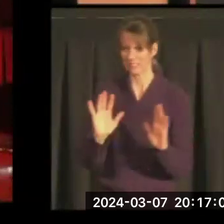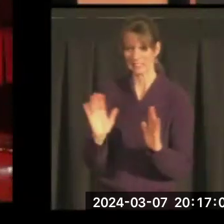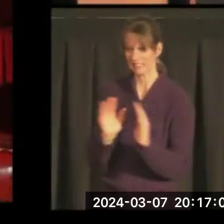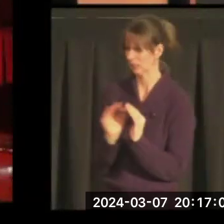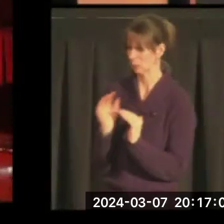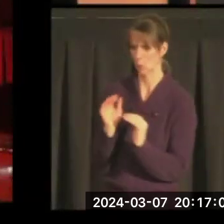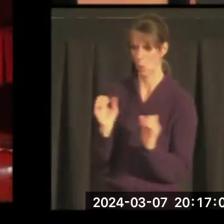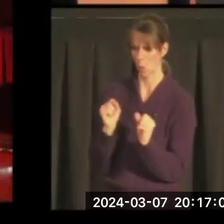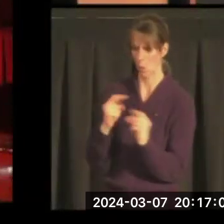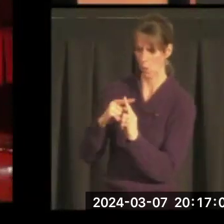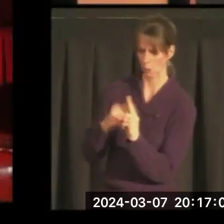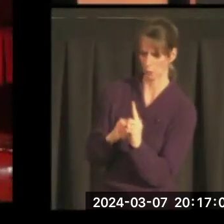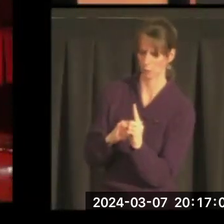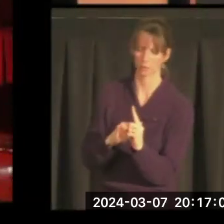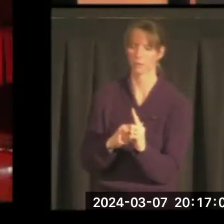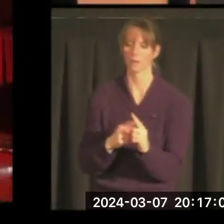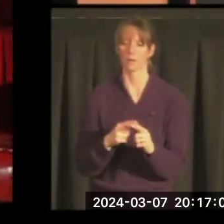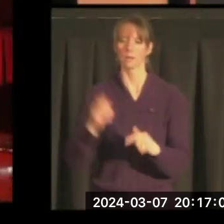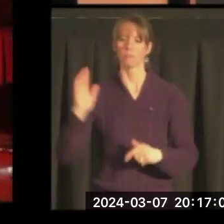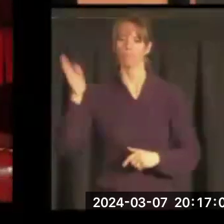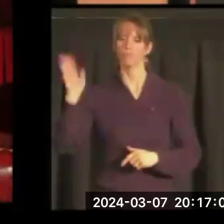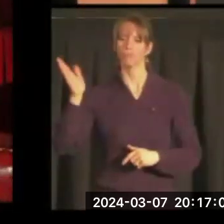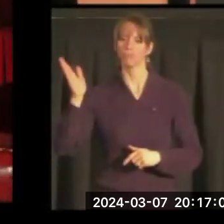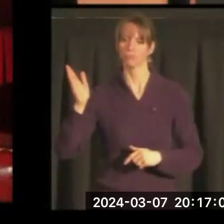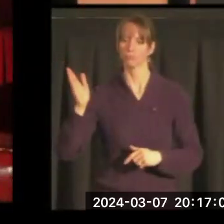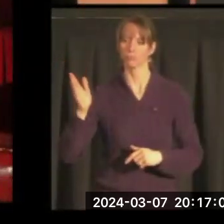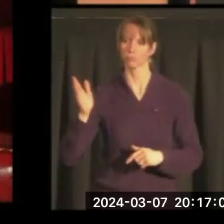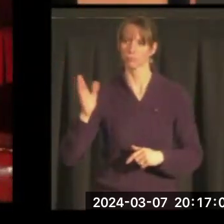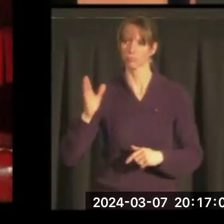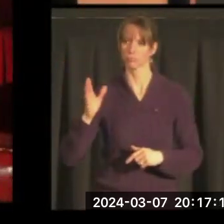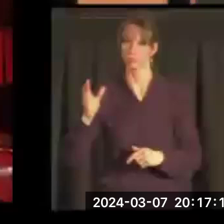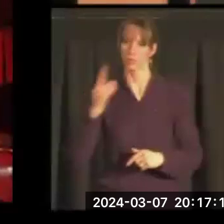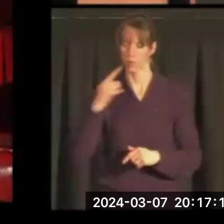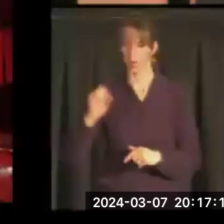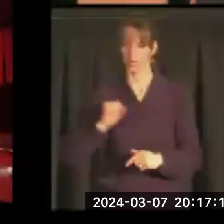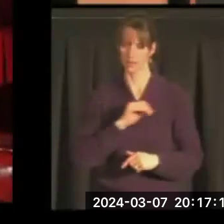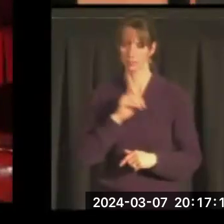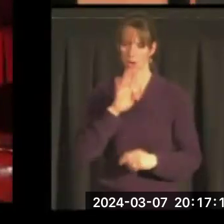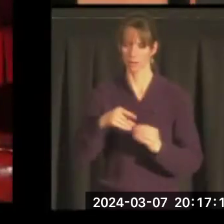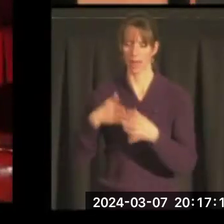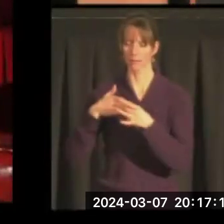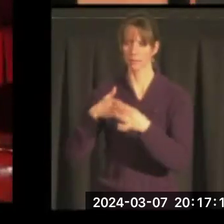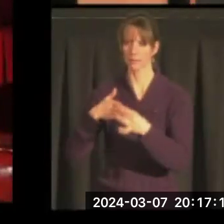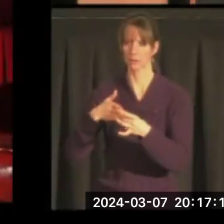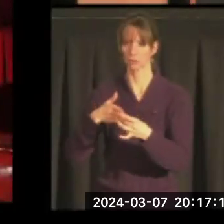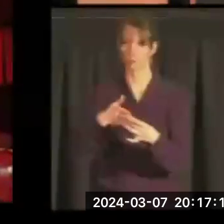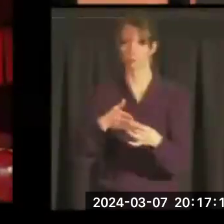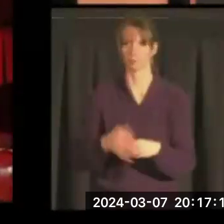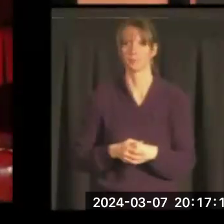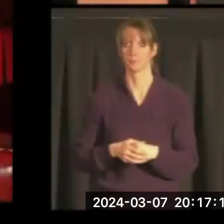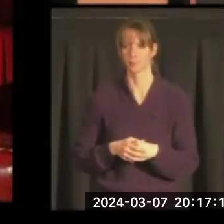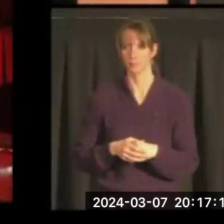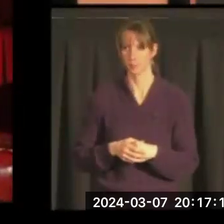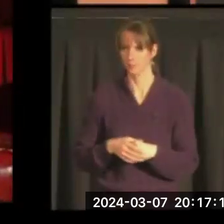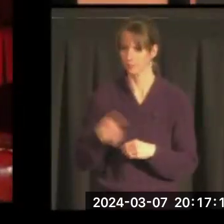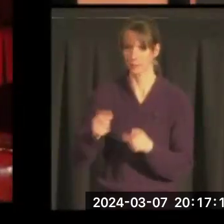And he gives a lecture in the Senate on leadership. And he's